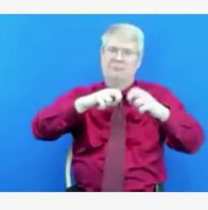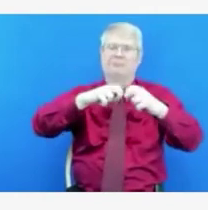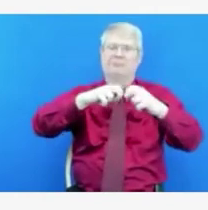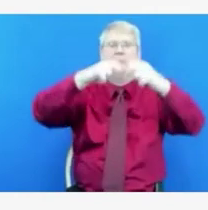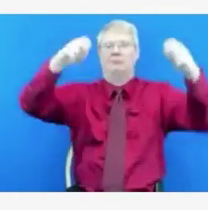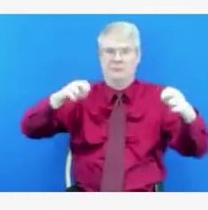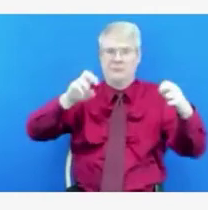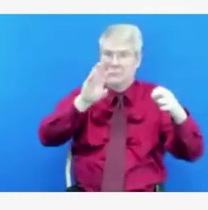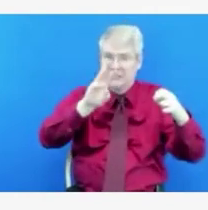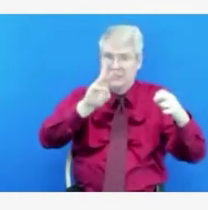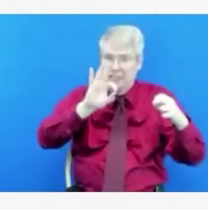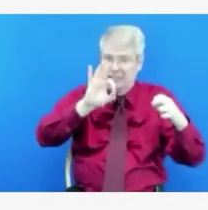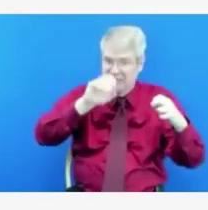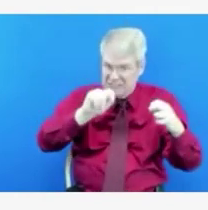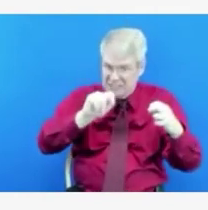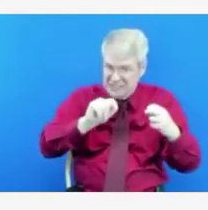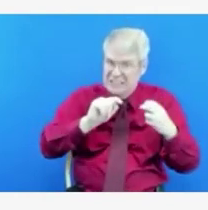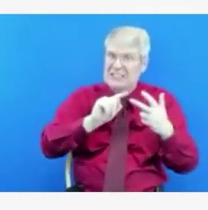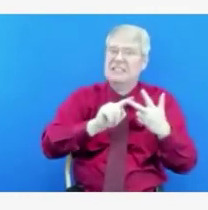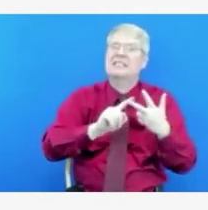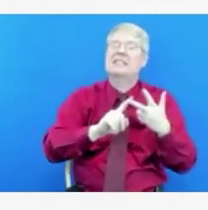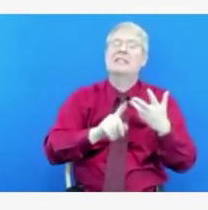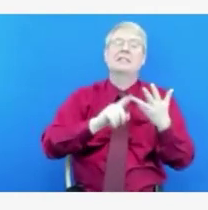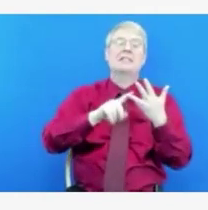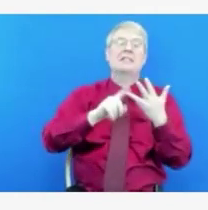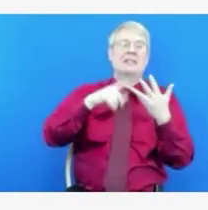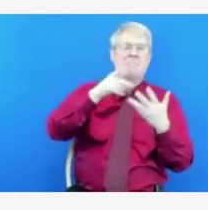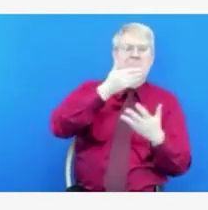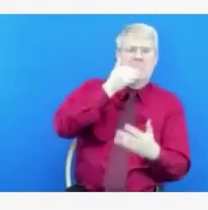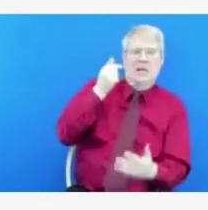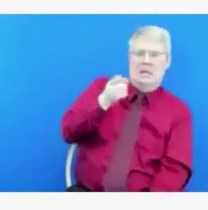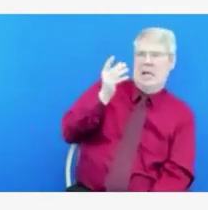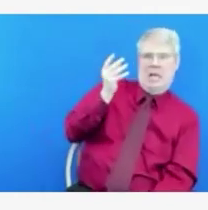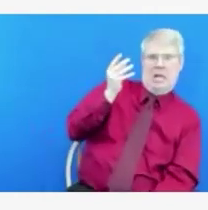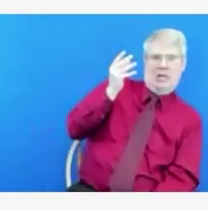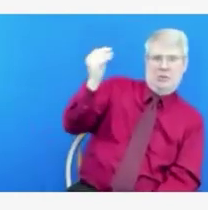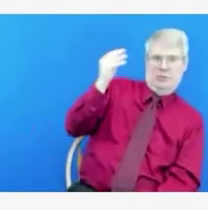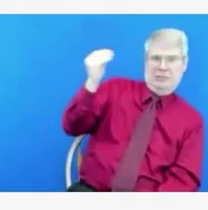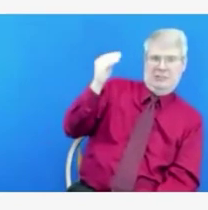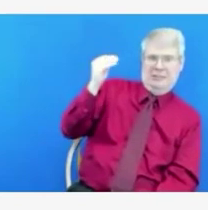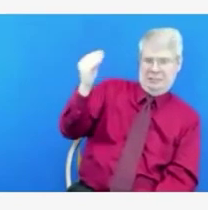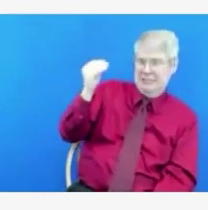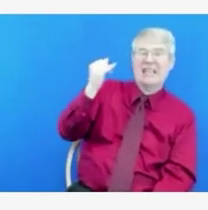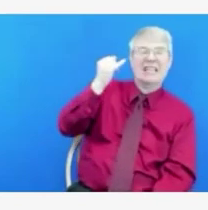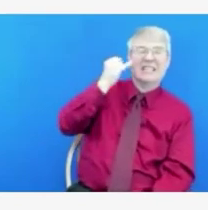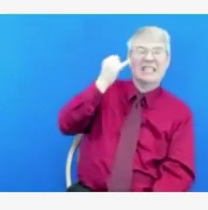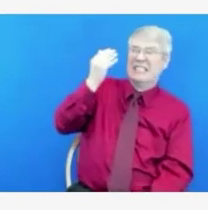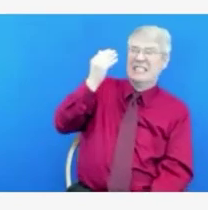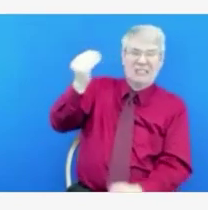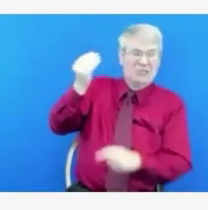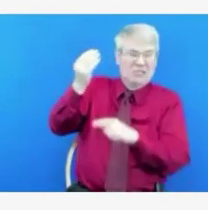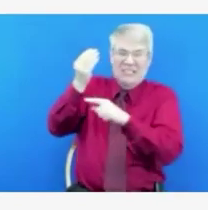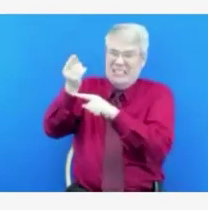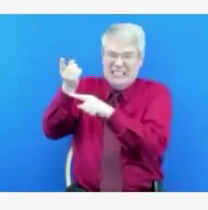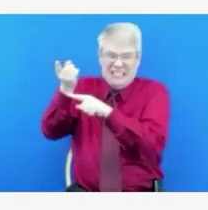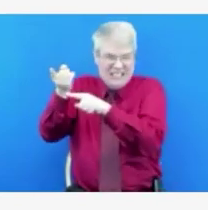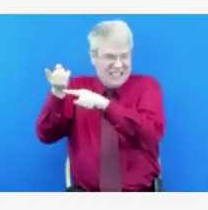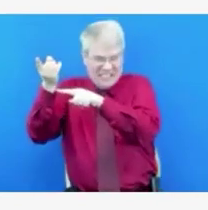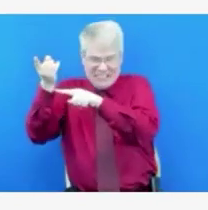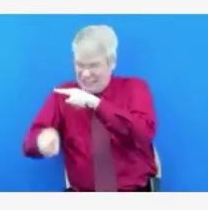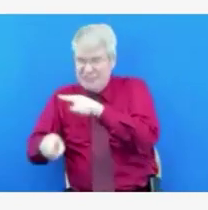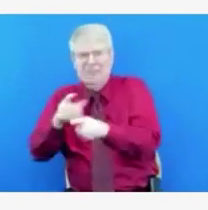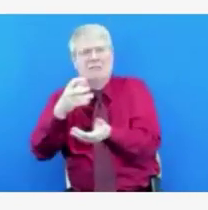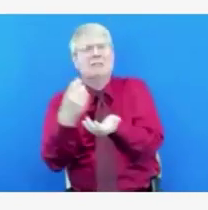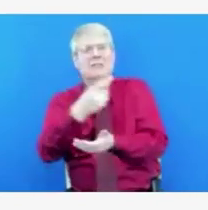and indoor settings. And of course, always consider virtual events. If you're not feeling well, please get tested and please stay